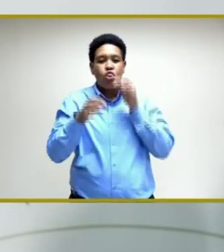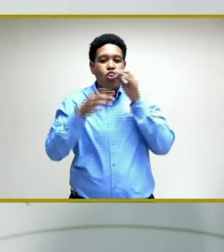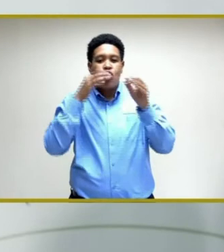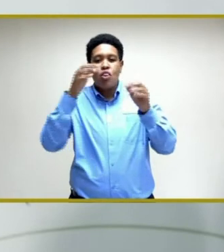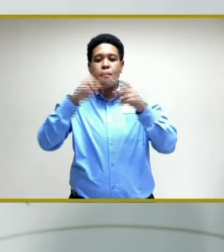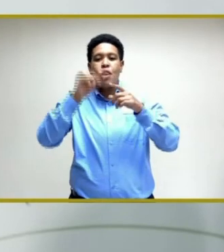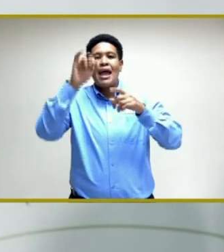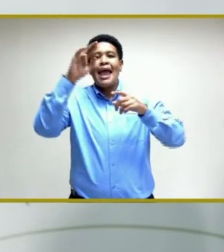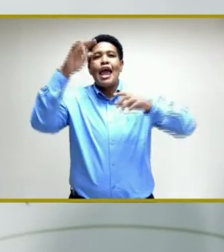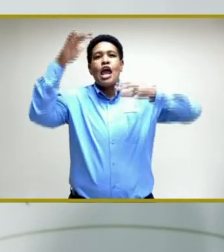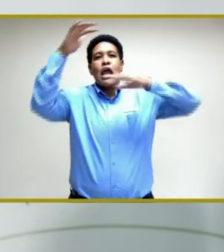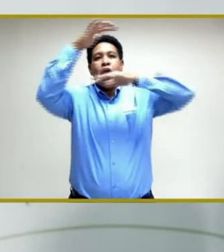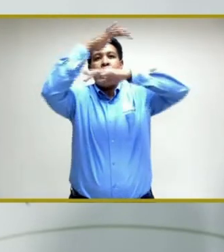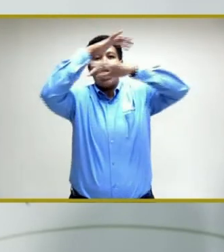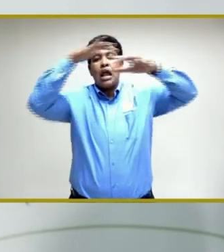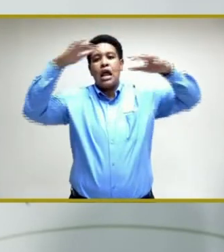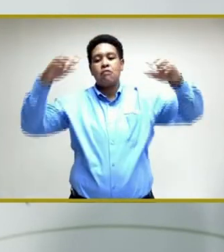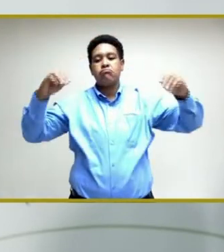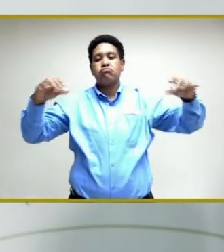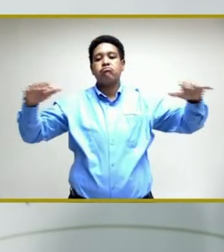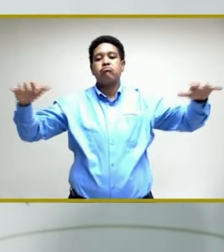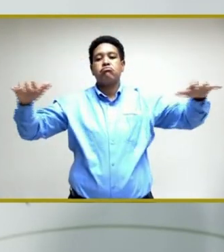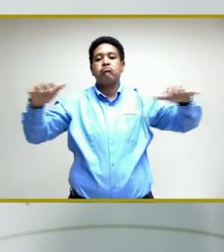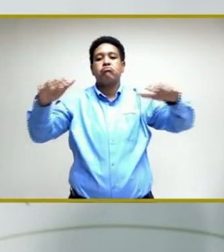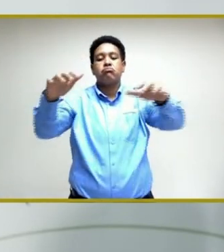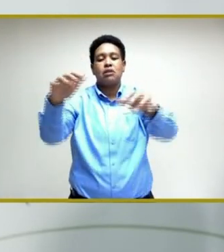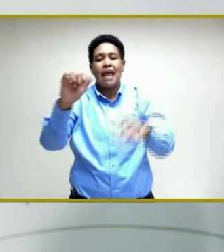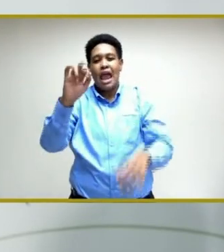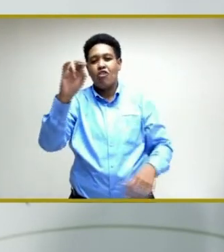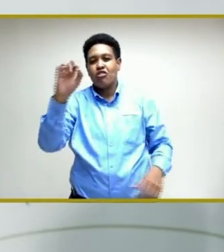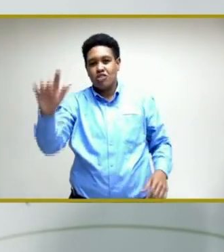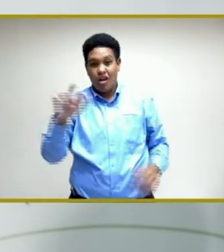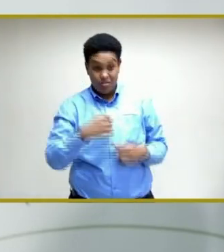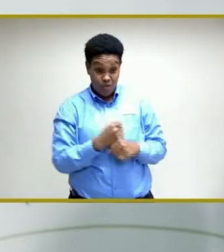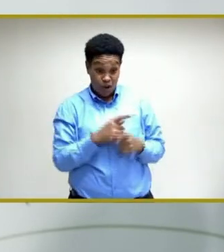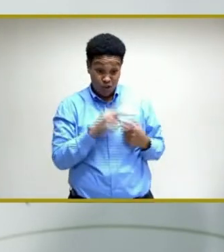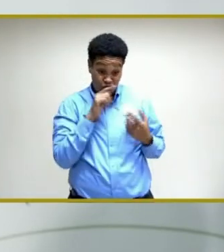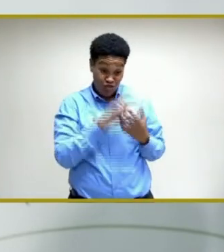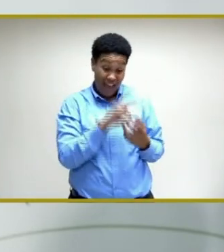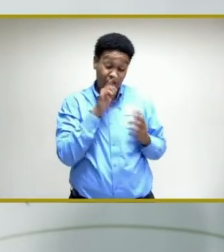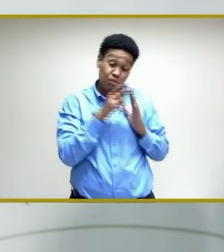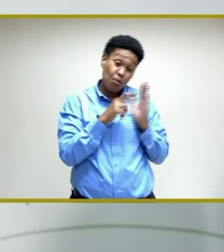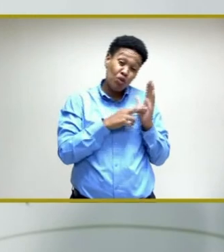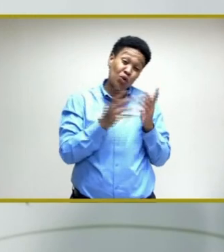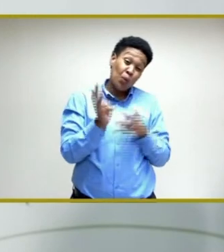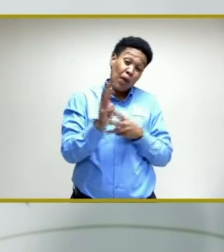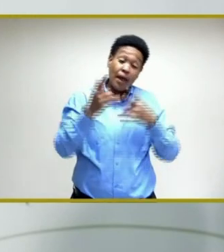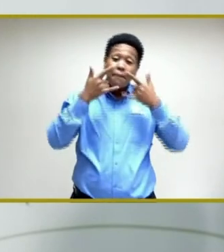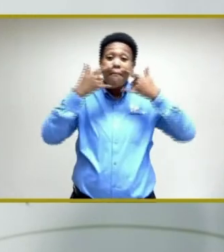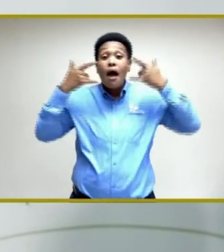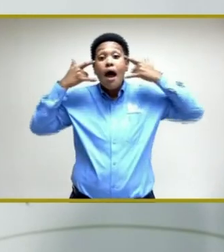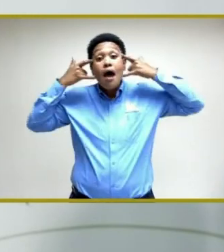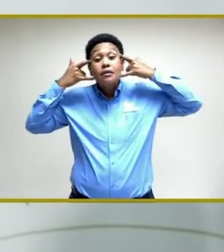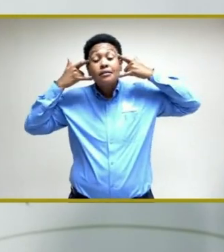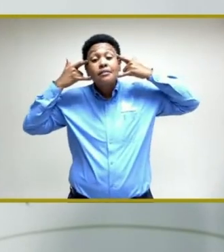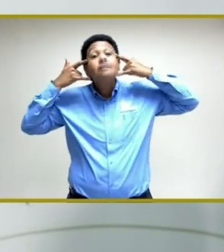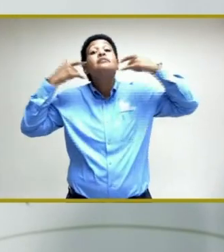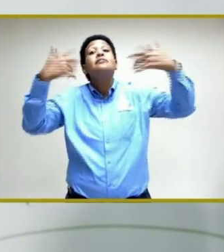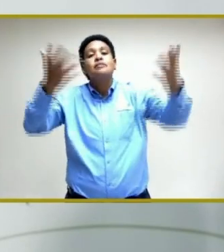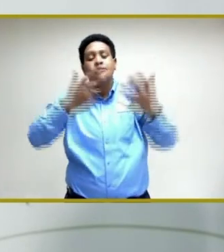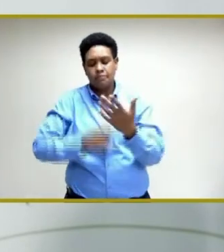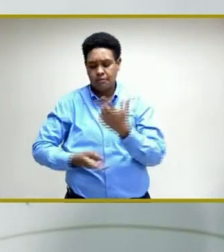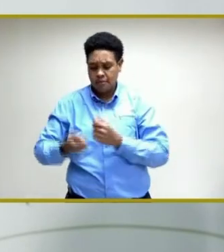aerosol production. So the protocols in terms of the wearing of the mask, the